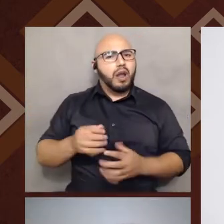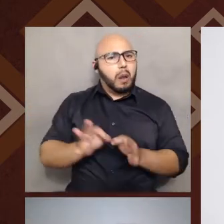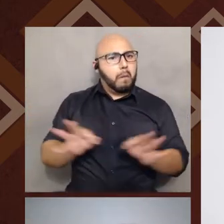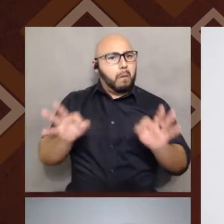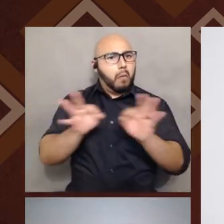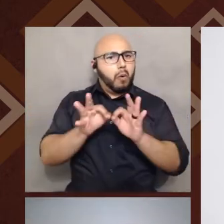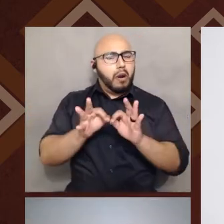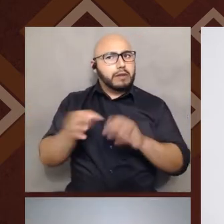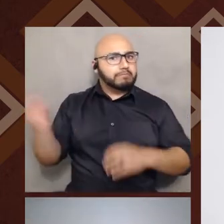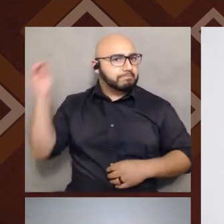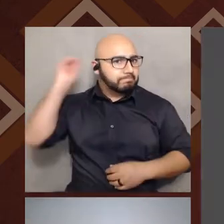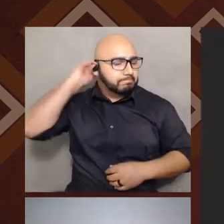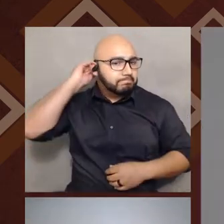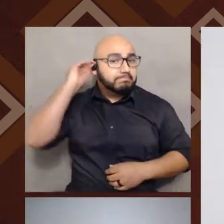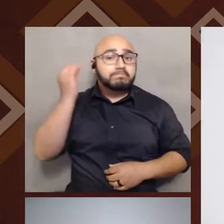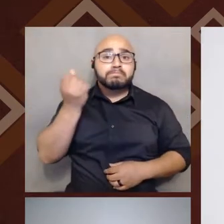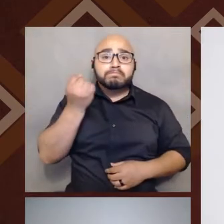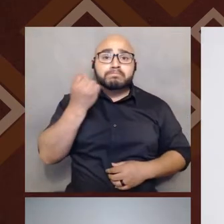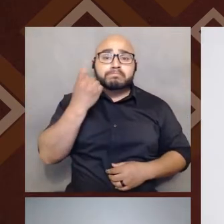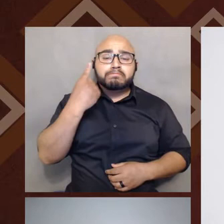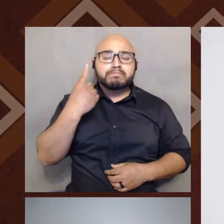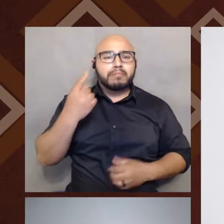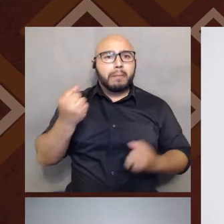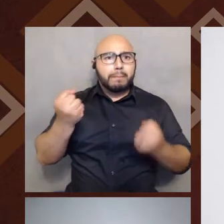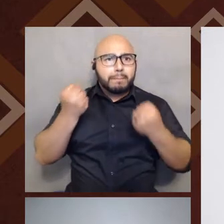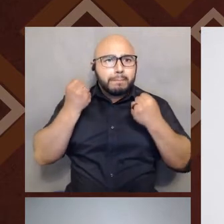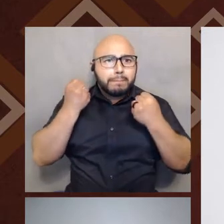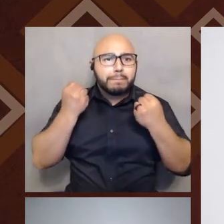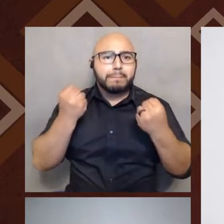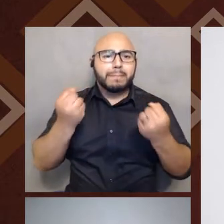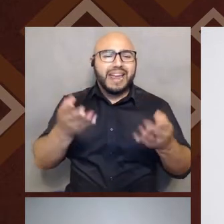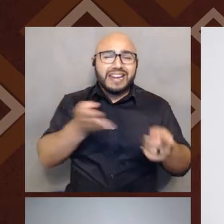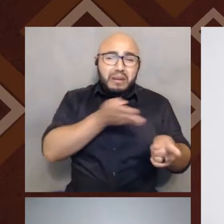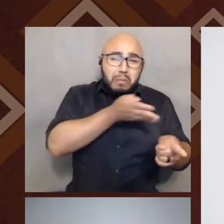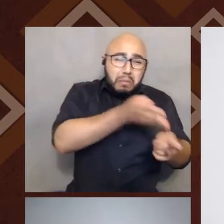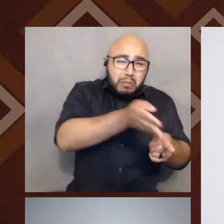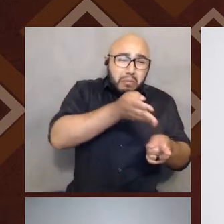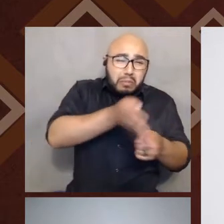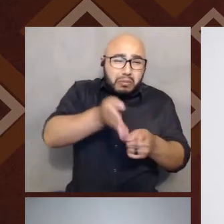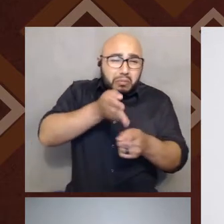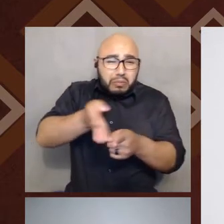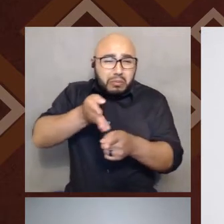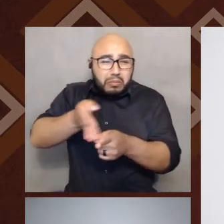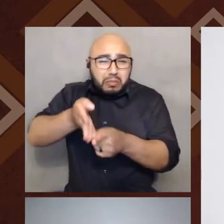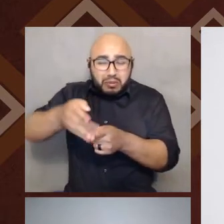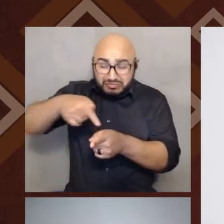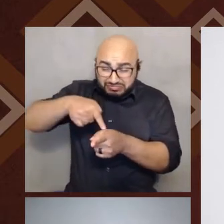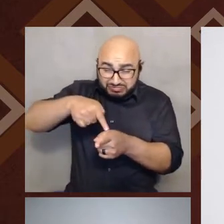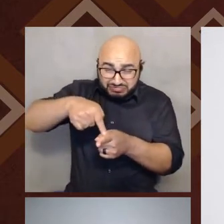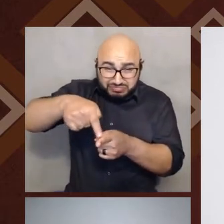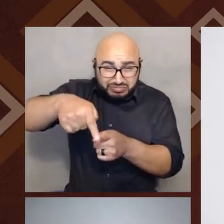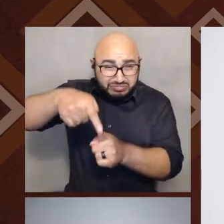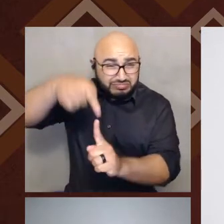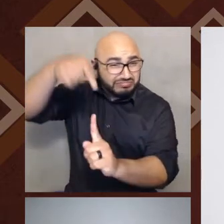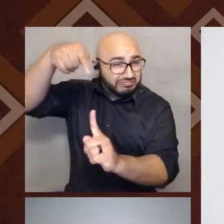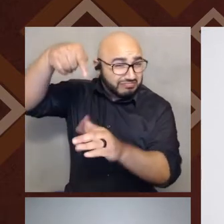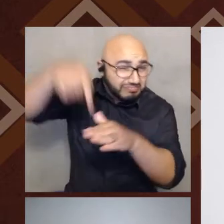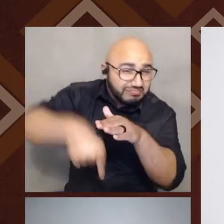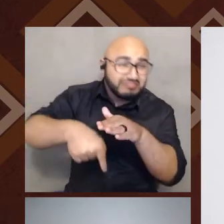there are tons of fields, areas of study that have deeply informed